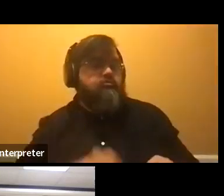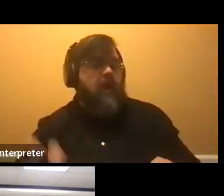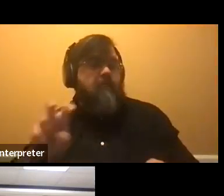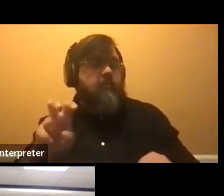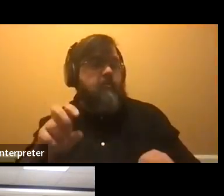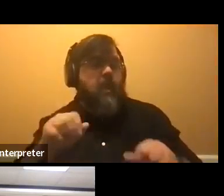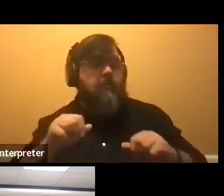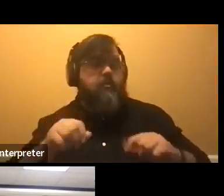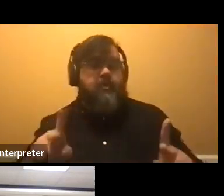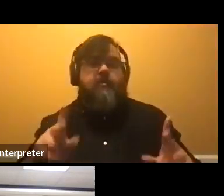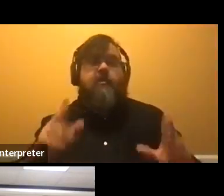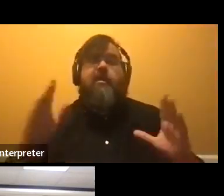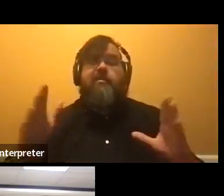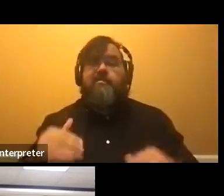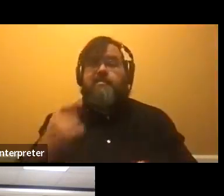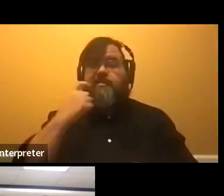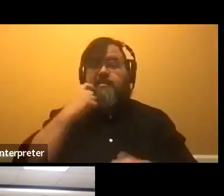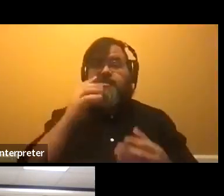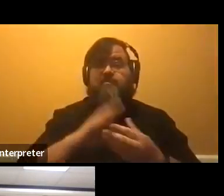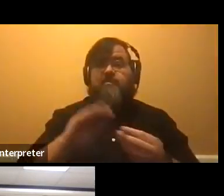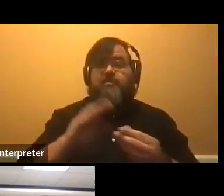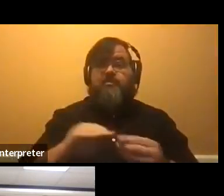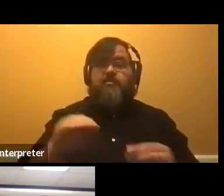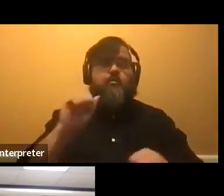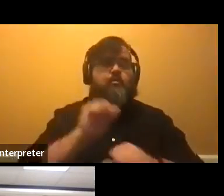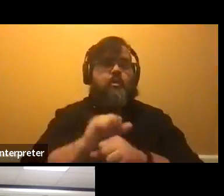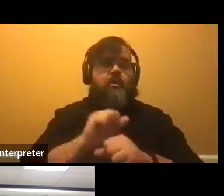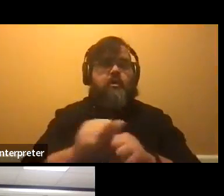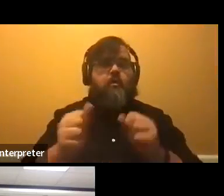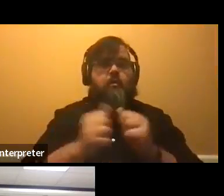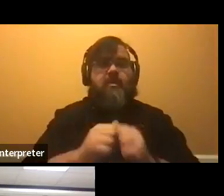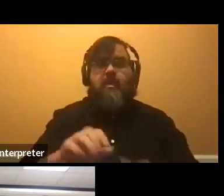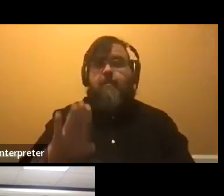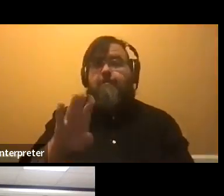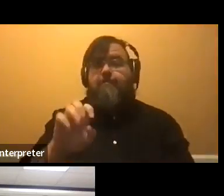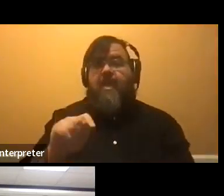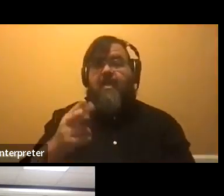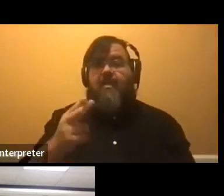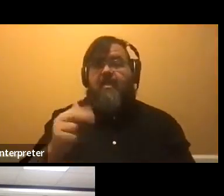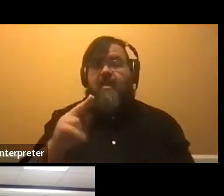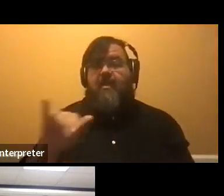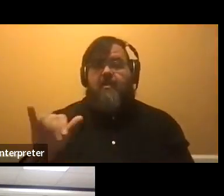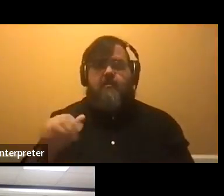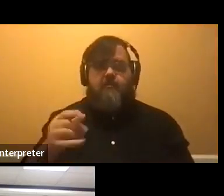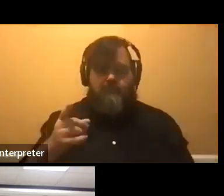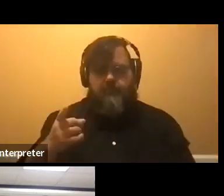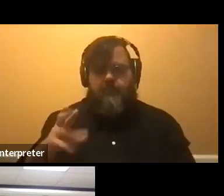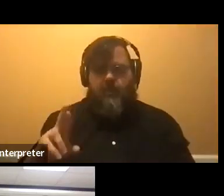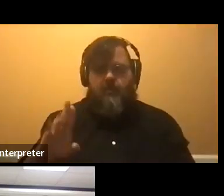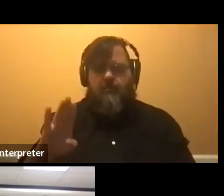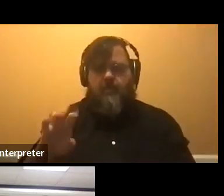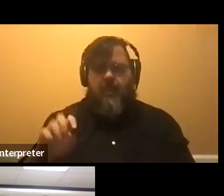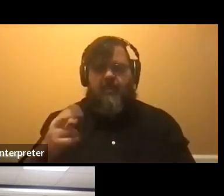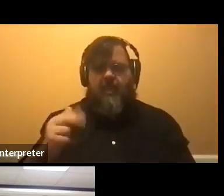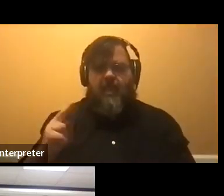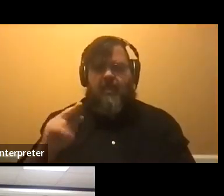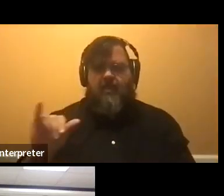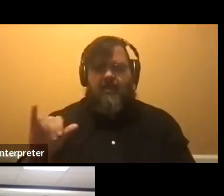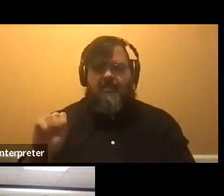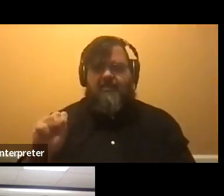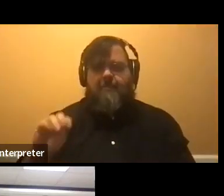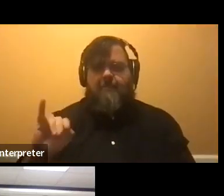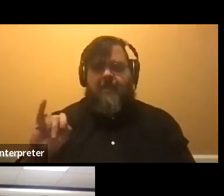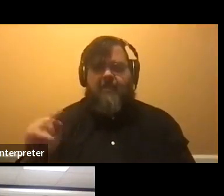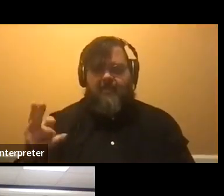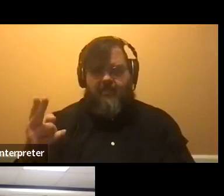Nim just mentioned, uh, working with Bethany and that is, um, Dr. Bethany Smith with our office of national and